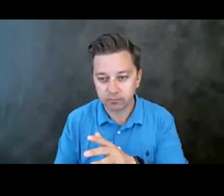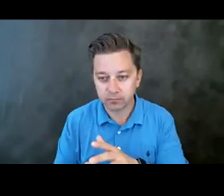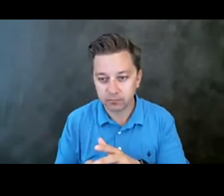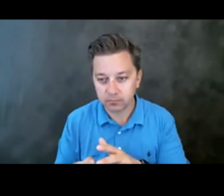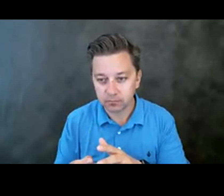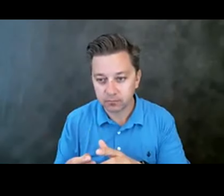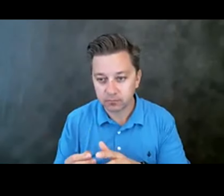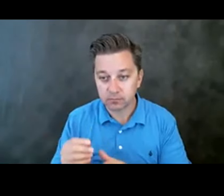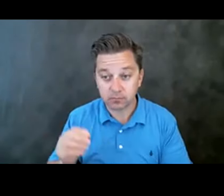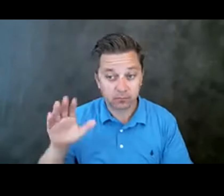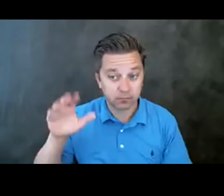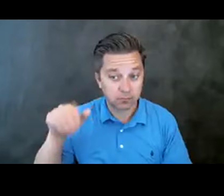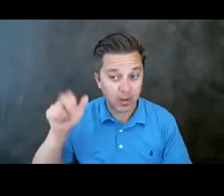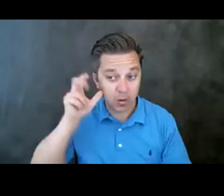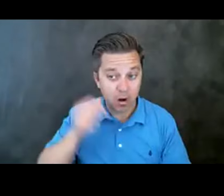Stan, can you hear us?